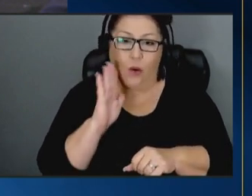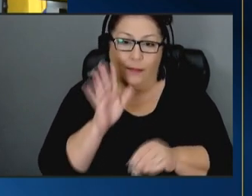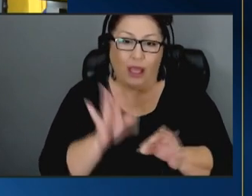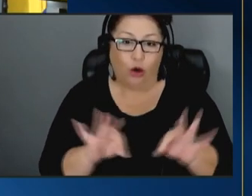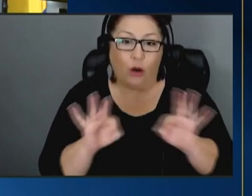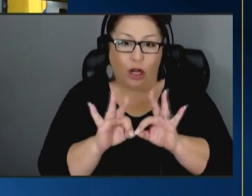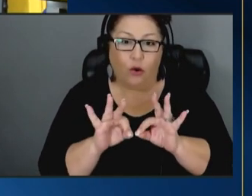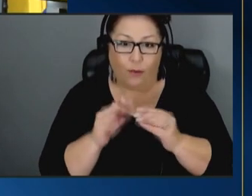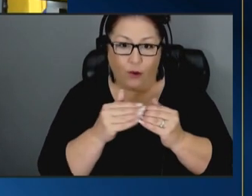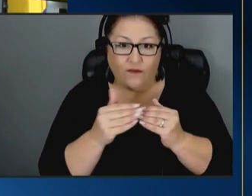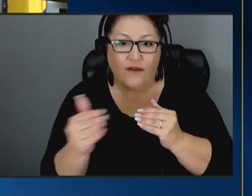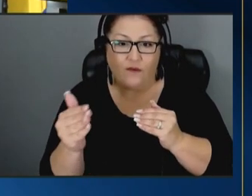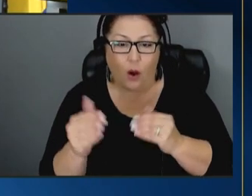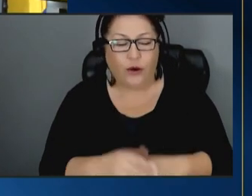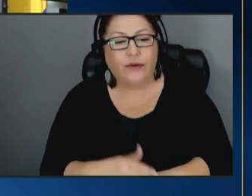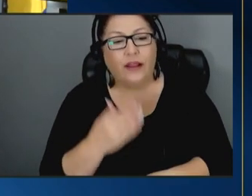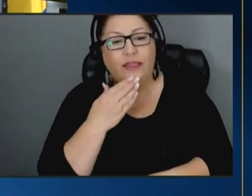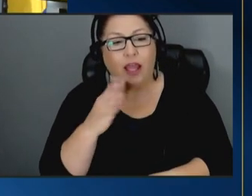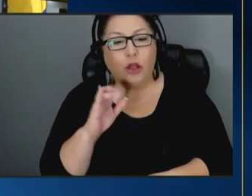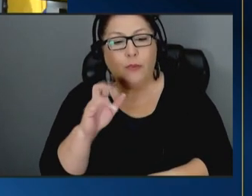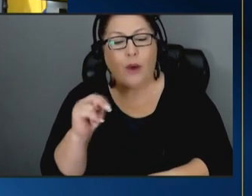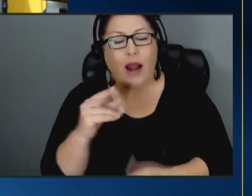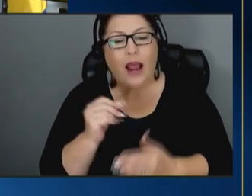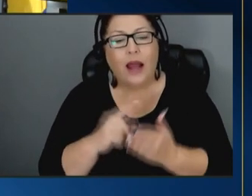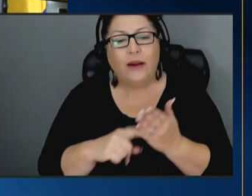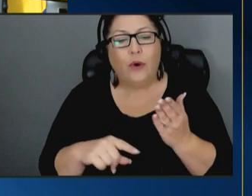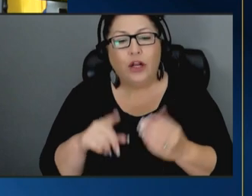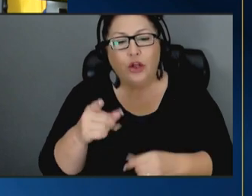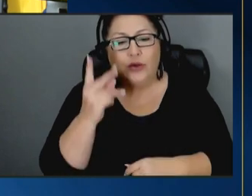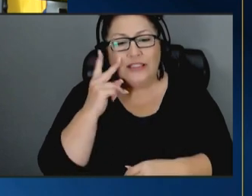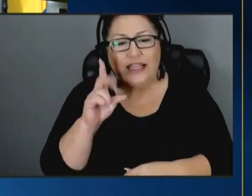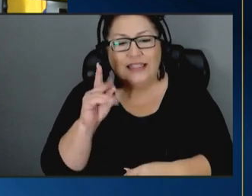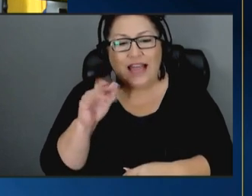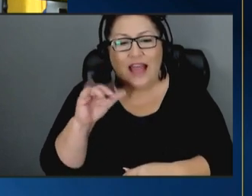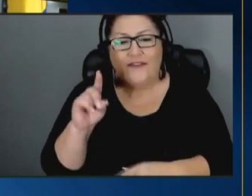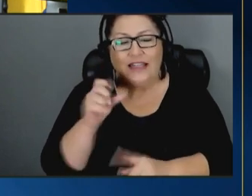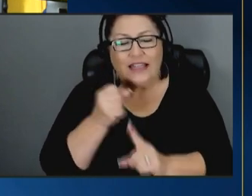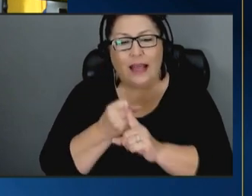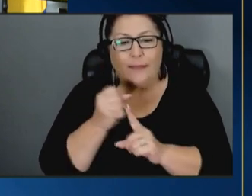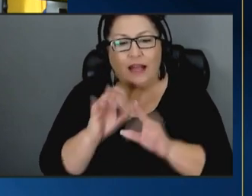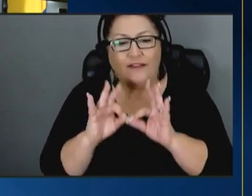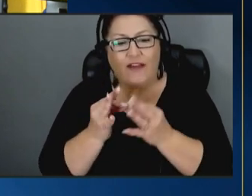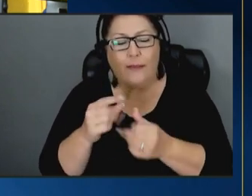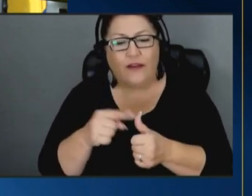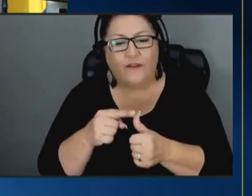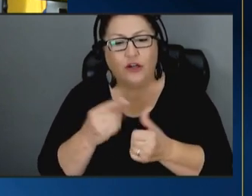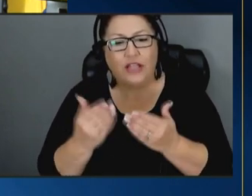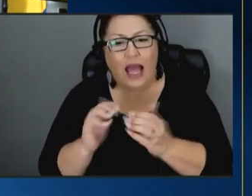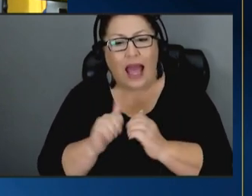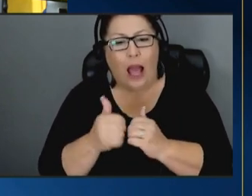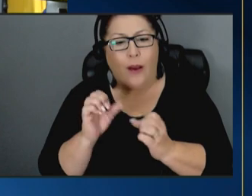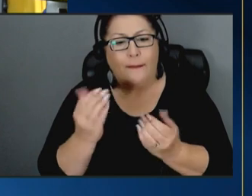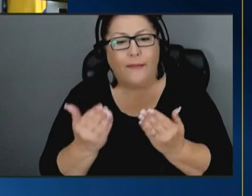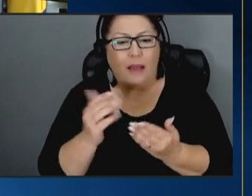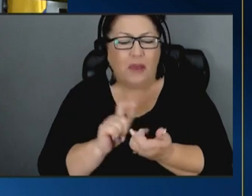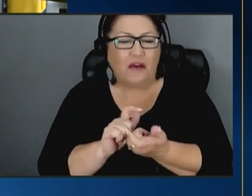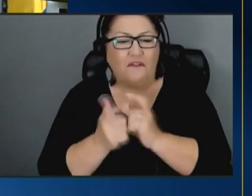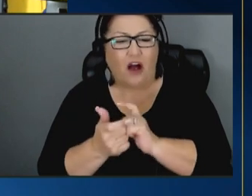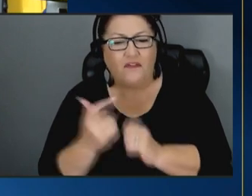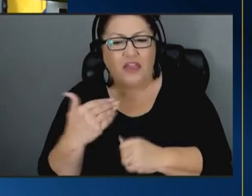thank you brian and david what do you see as the impact of family first how it might evolved over the next five years